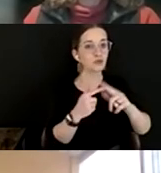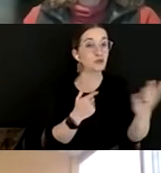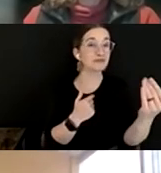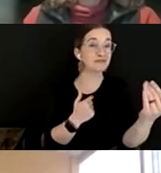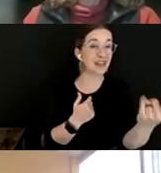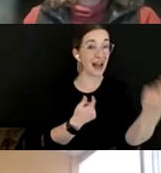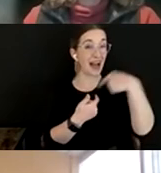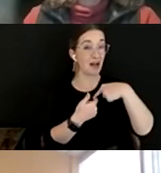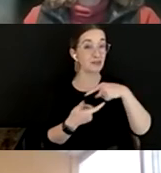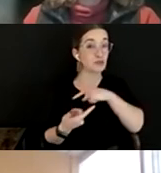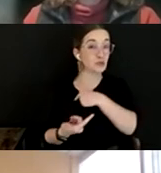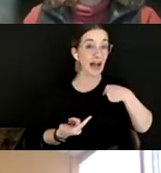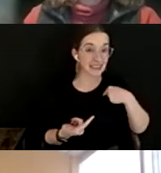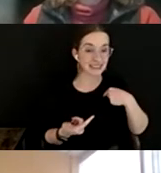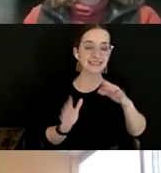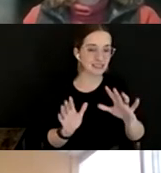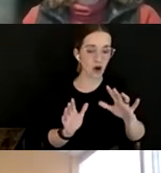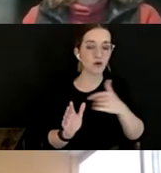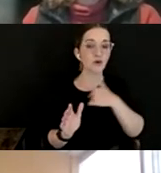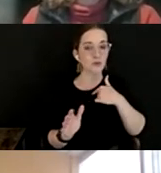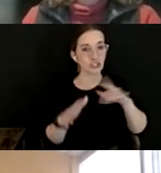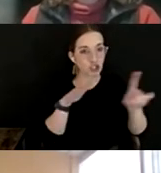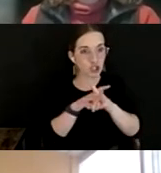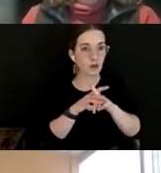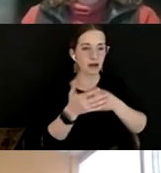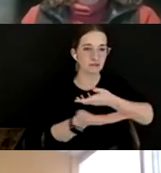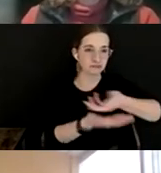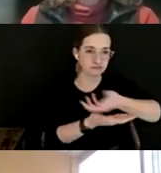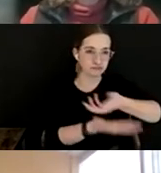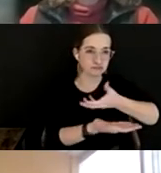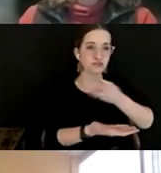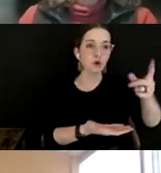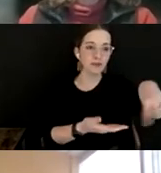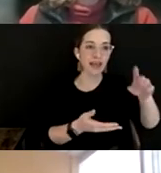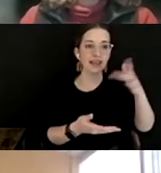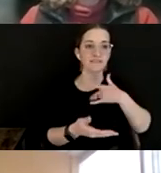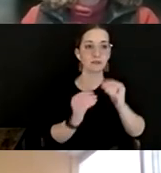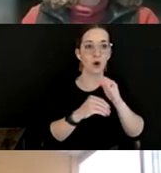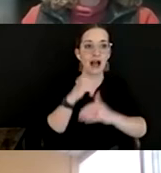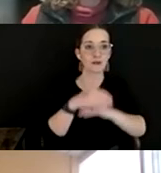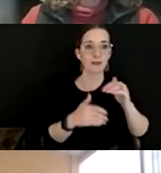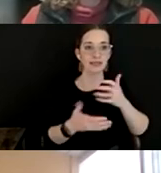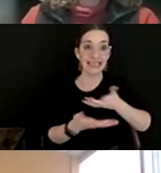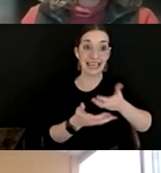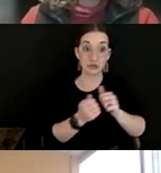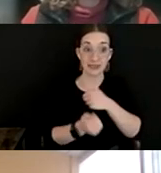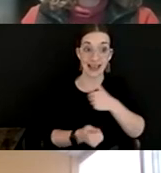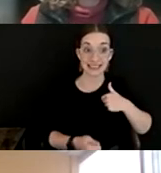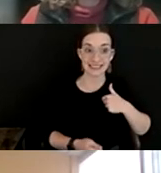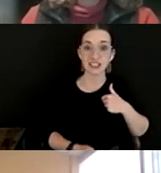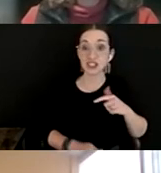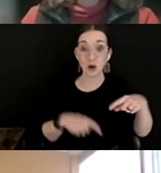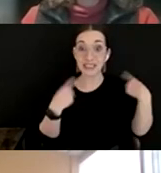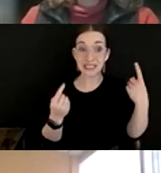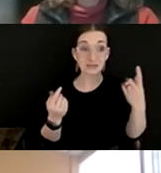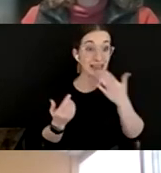how we show up so they know our values, they know who we are and feel comfortable engaging with us. So yeah, it s been good so